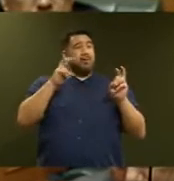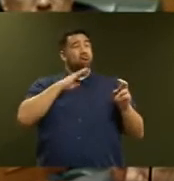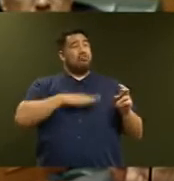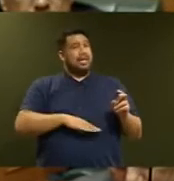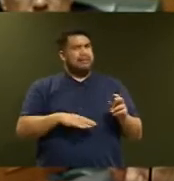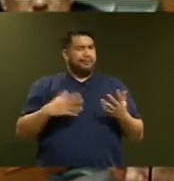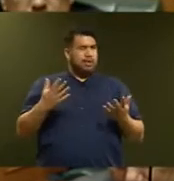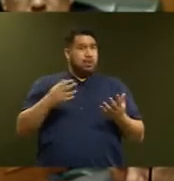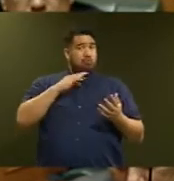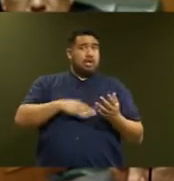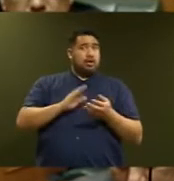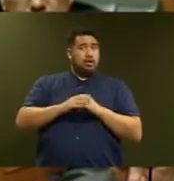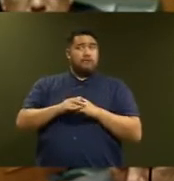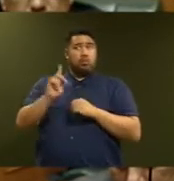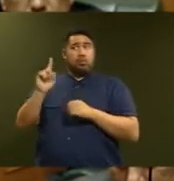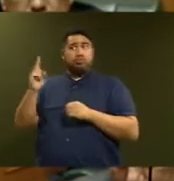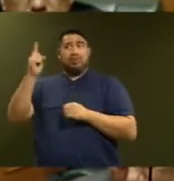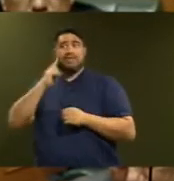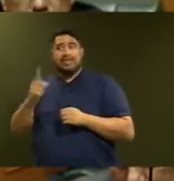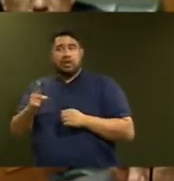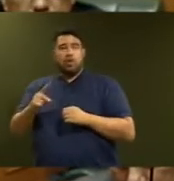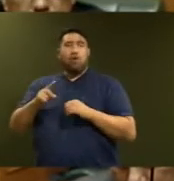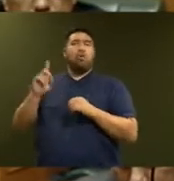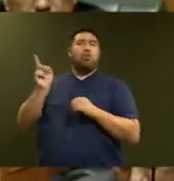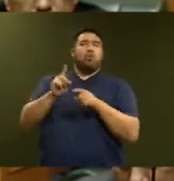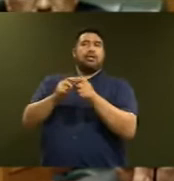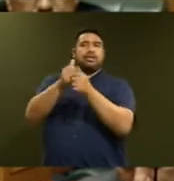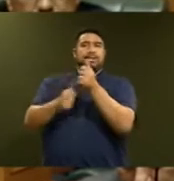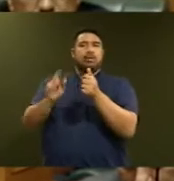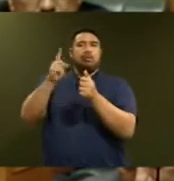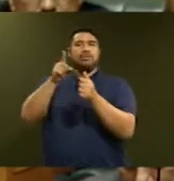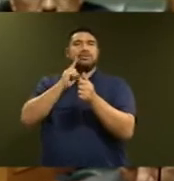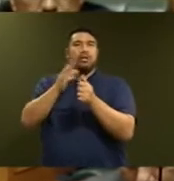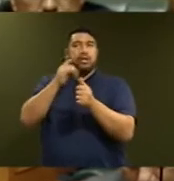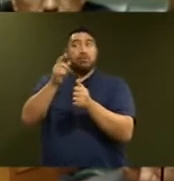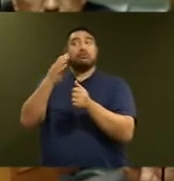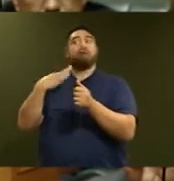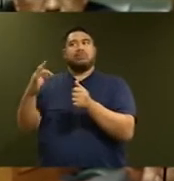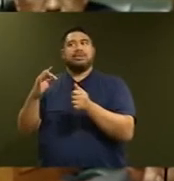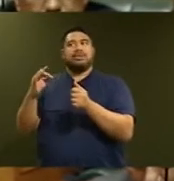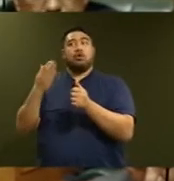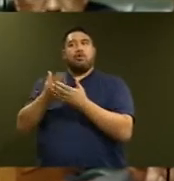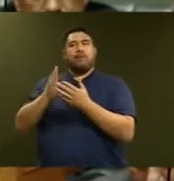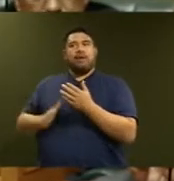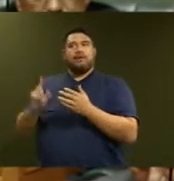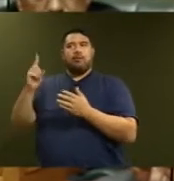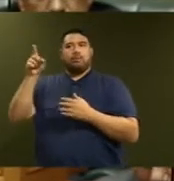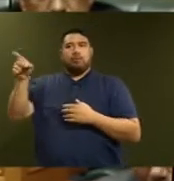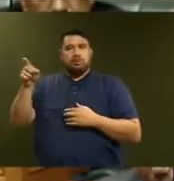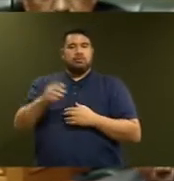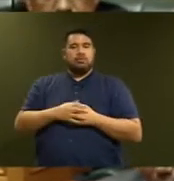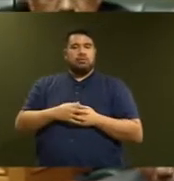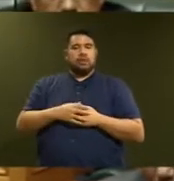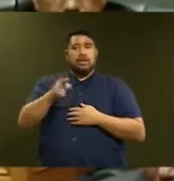that the Prime Minister or the Deputy Prime Minister standing in for. The Prime Minister has said or believes the Deputy Prime Minister is a man of considerable and astute wisdom,